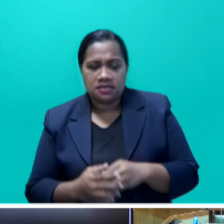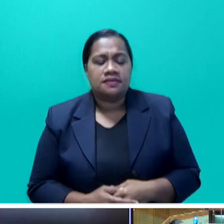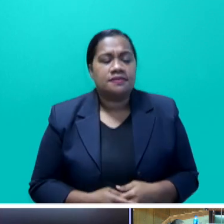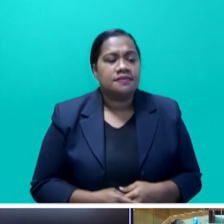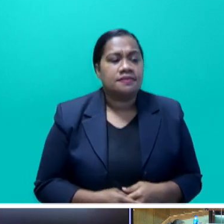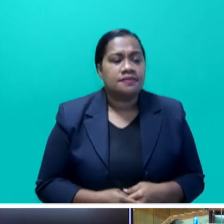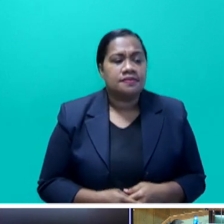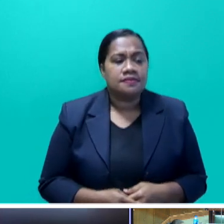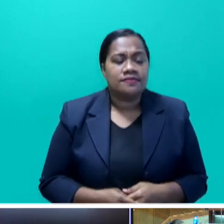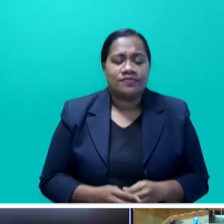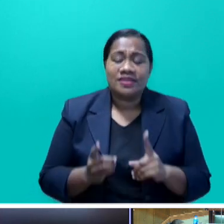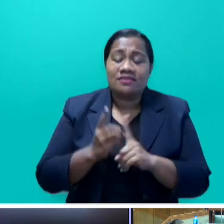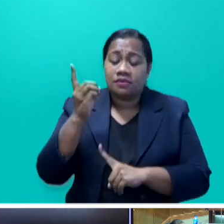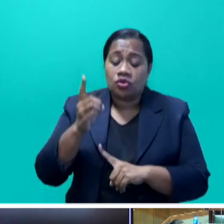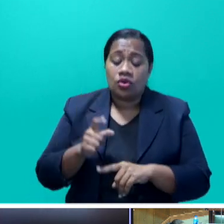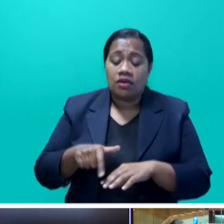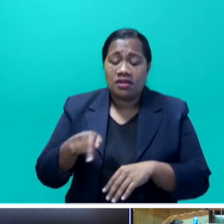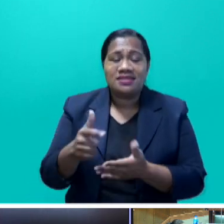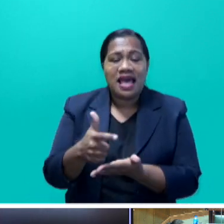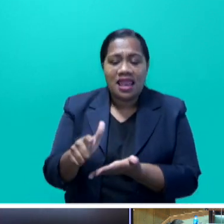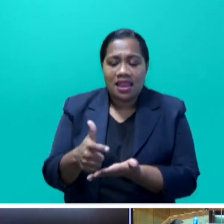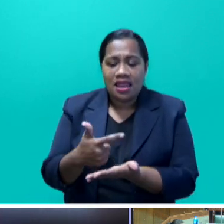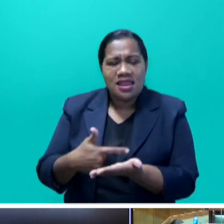on lease land, on lease land.